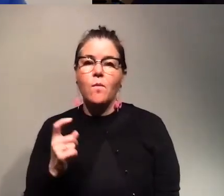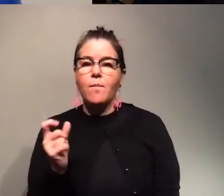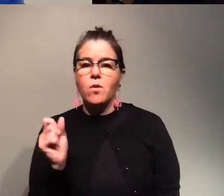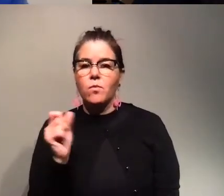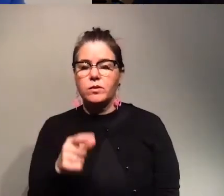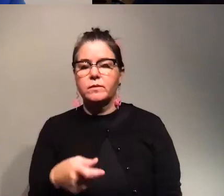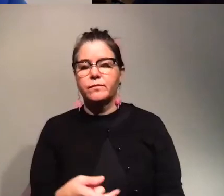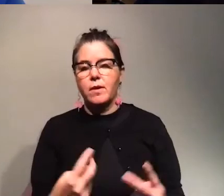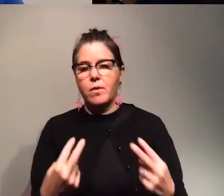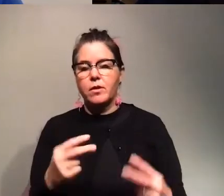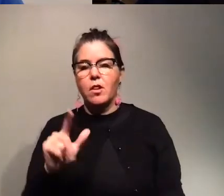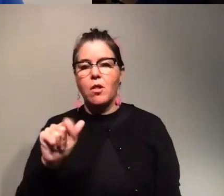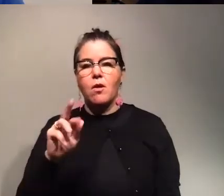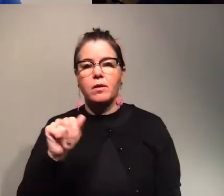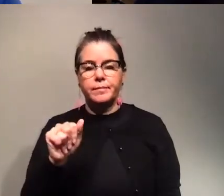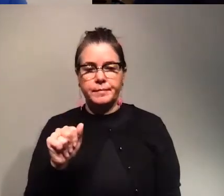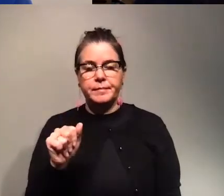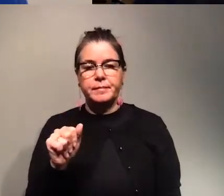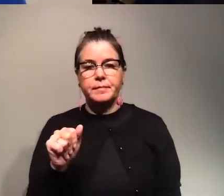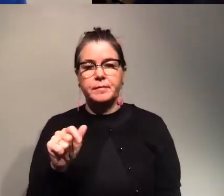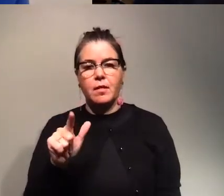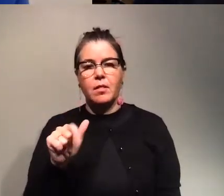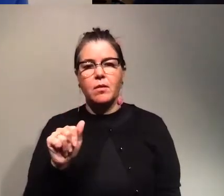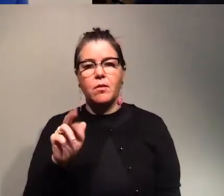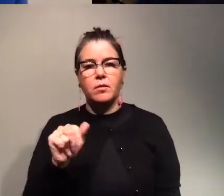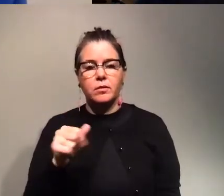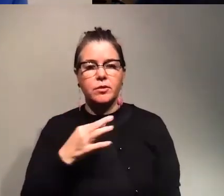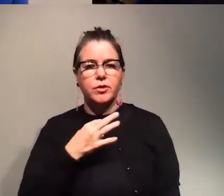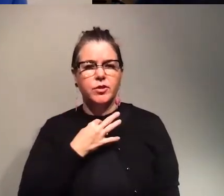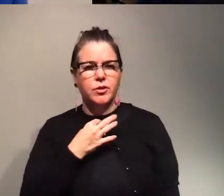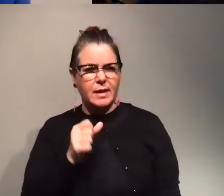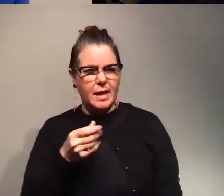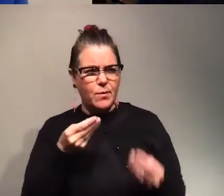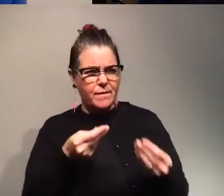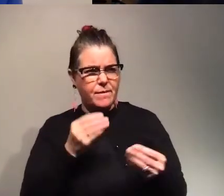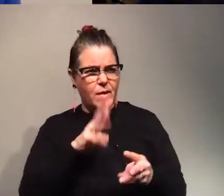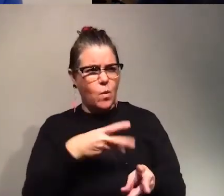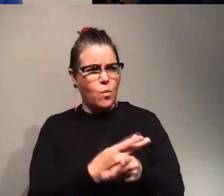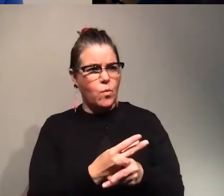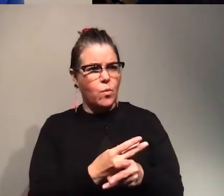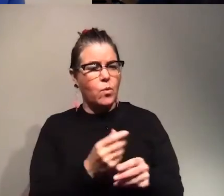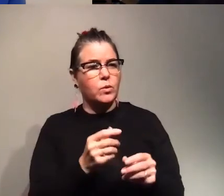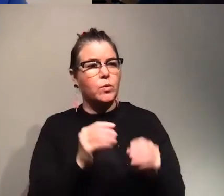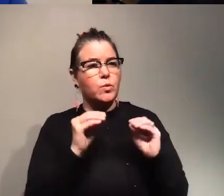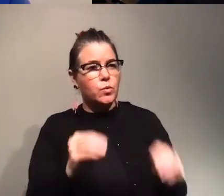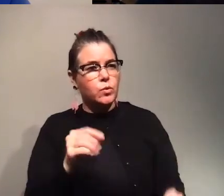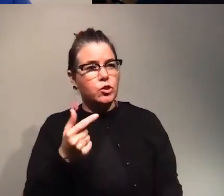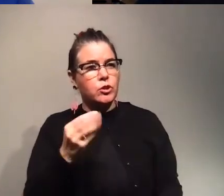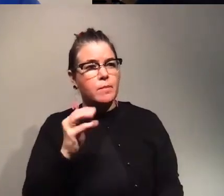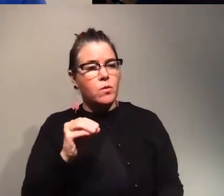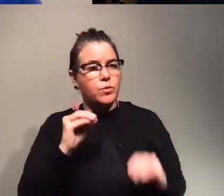from the audience from laura um laura wants to know do you think we can feed the world without gmos and chemicals